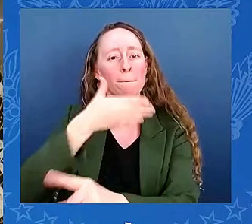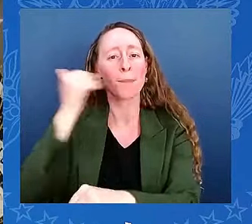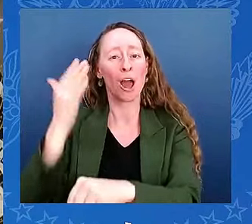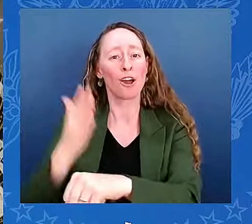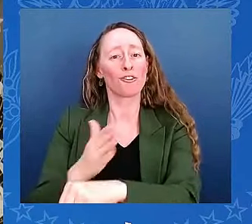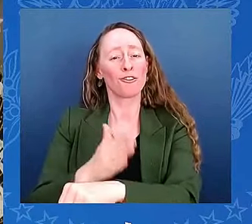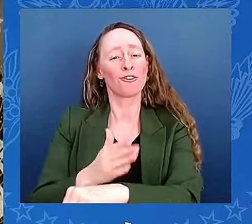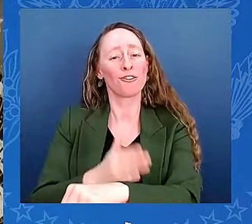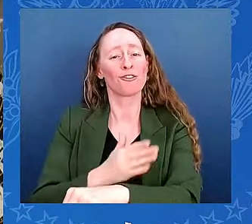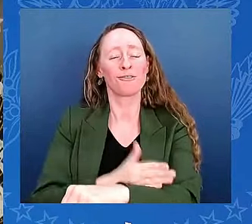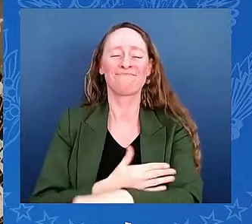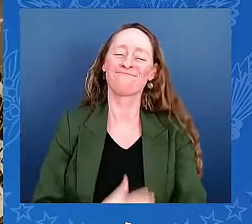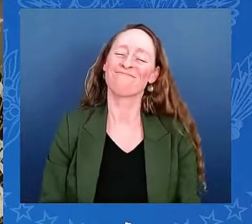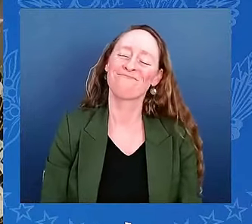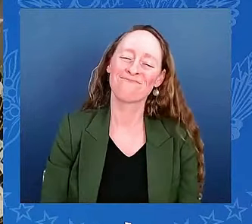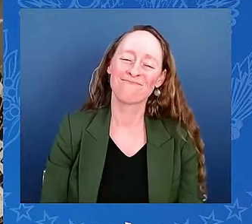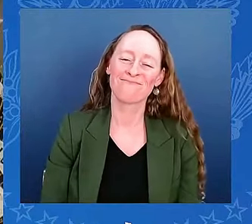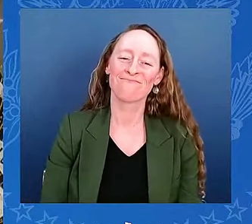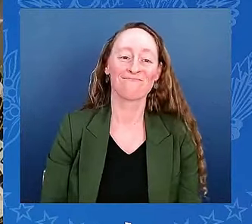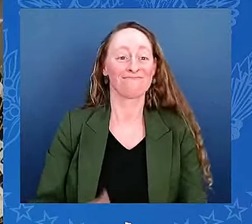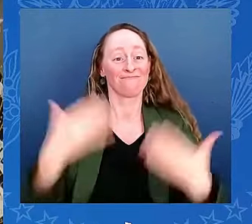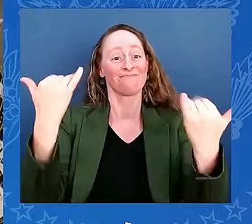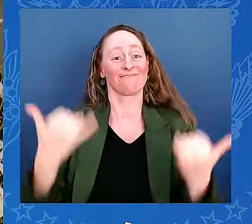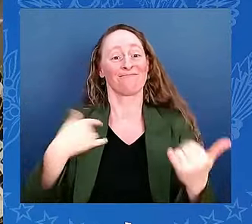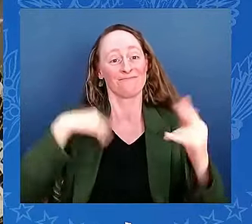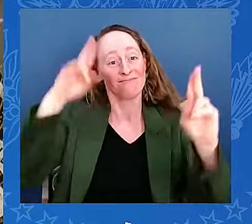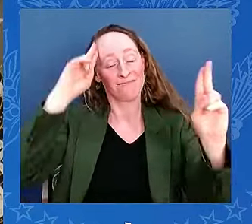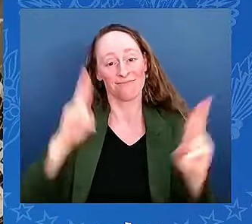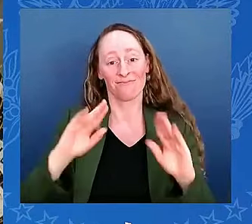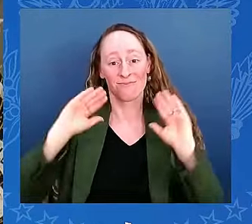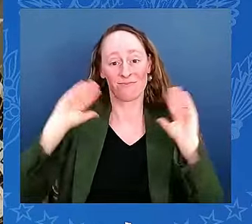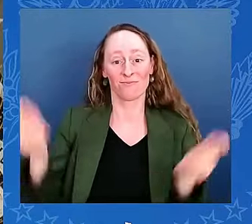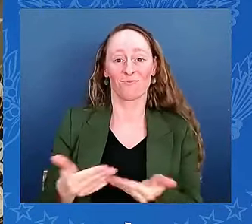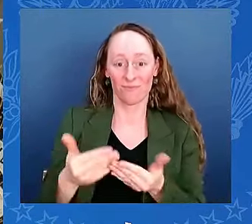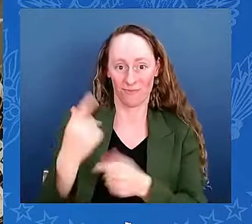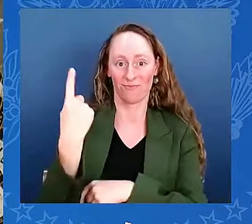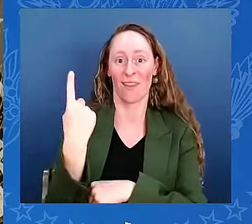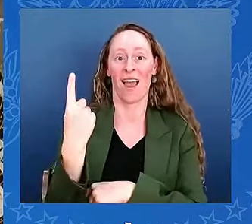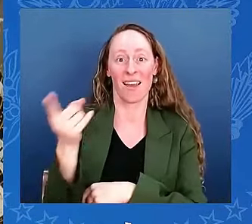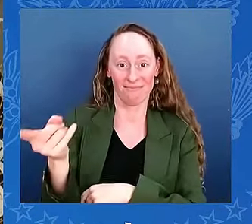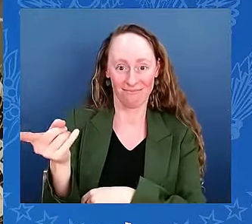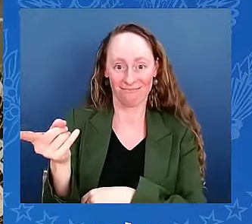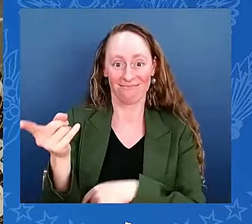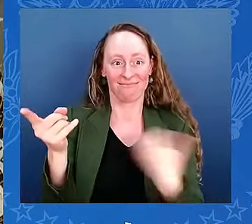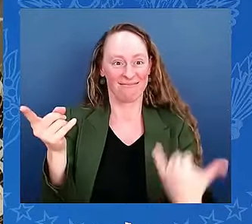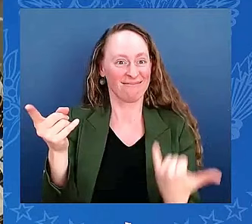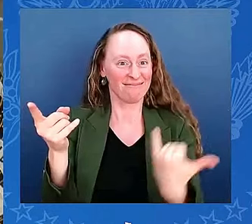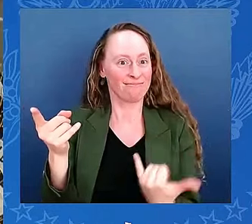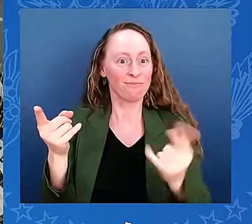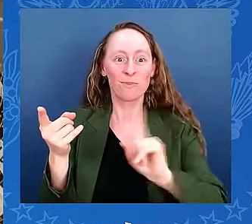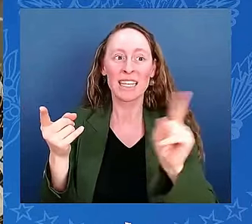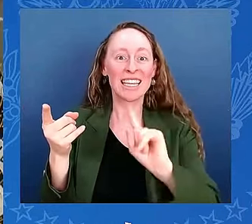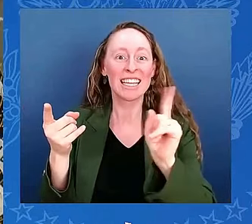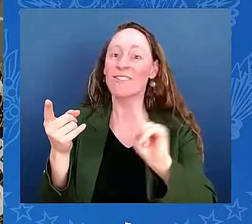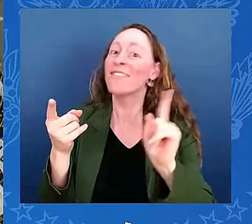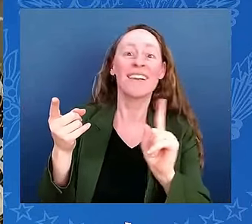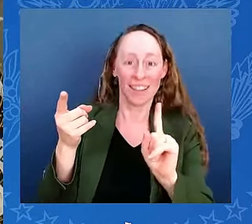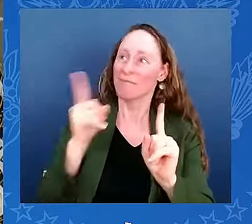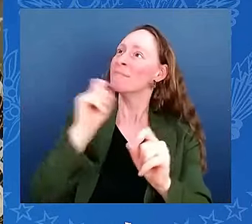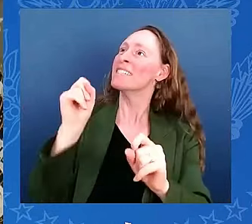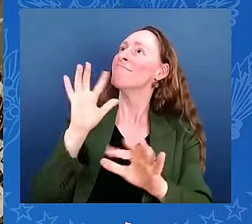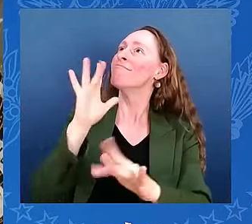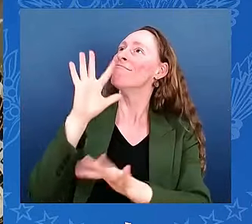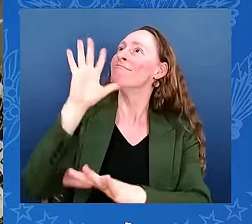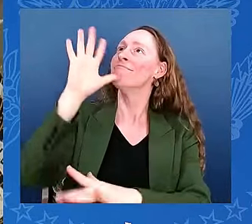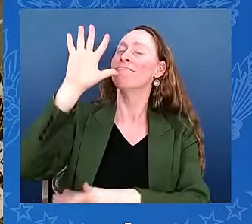who has literally reached for the stars. Her father immigrated from India, her mother from Slovakia. She attended